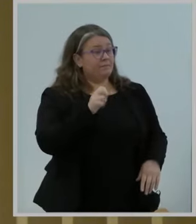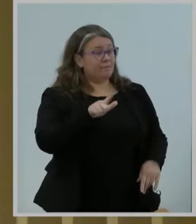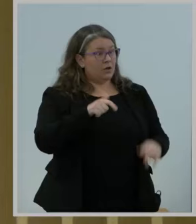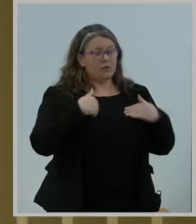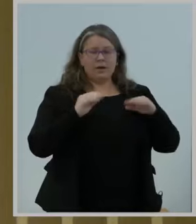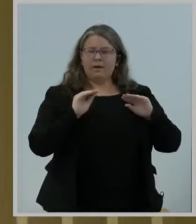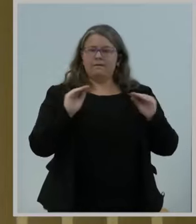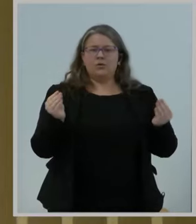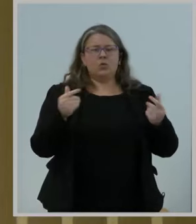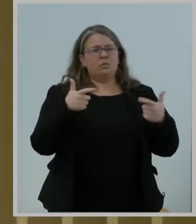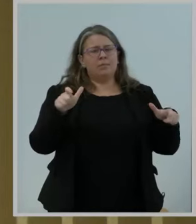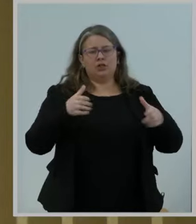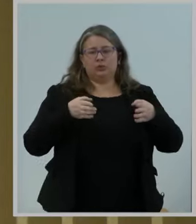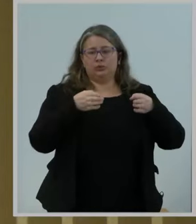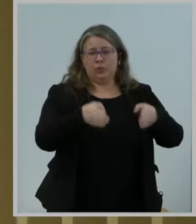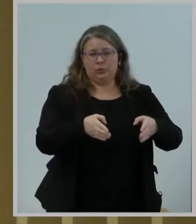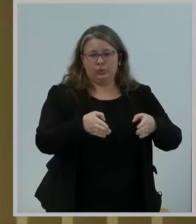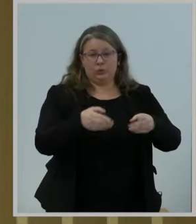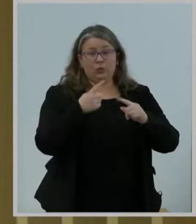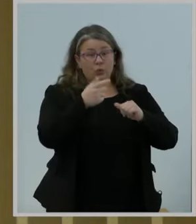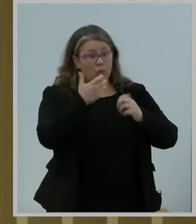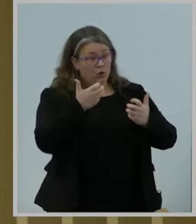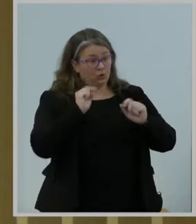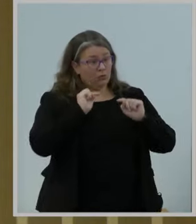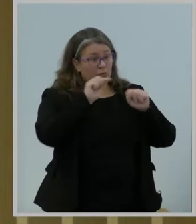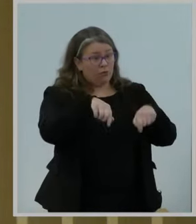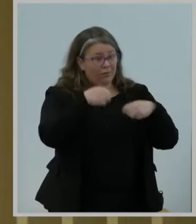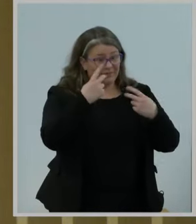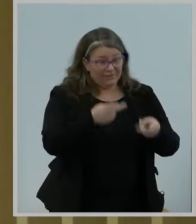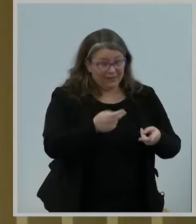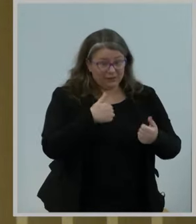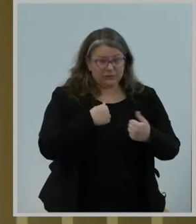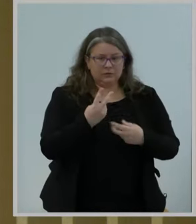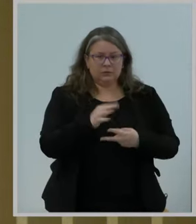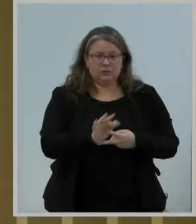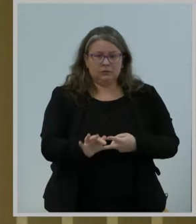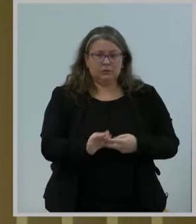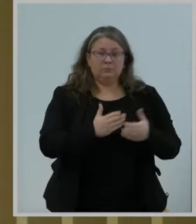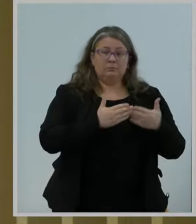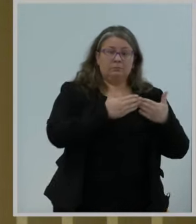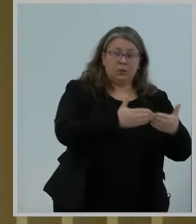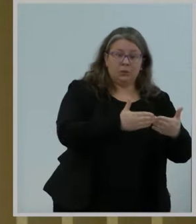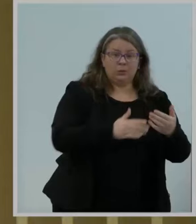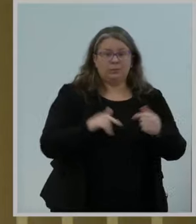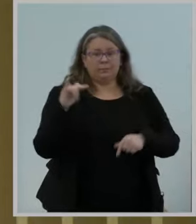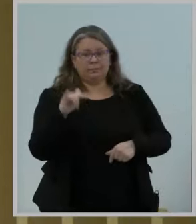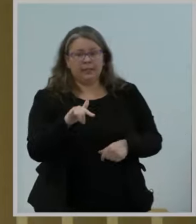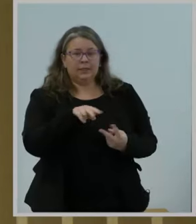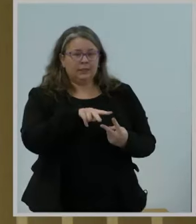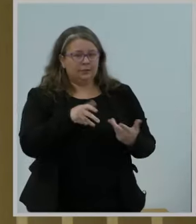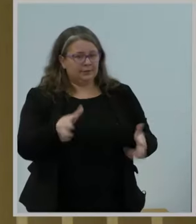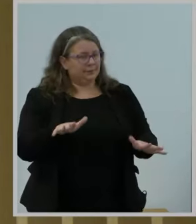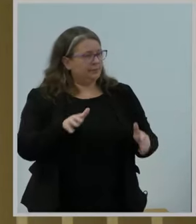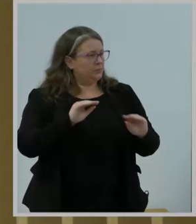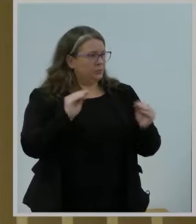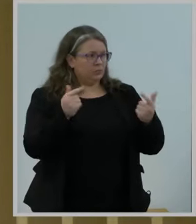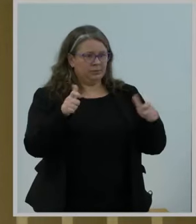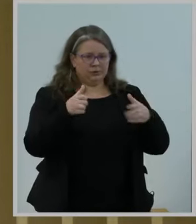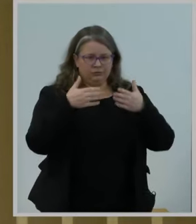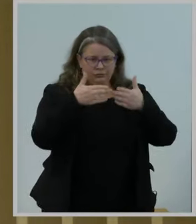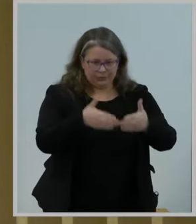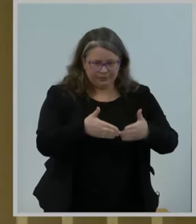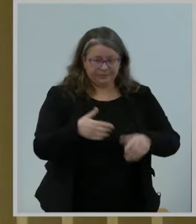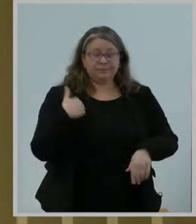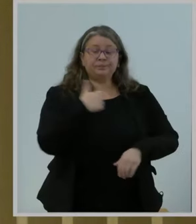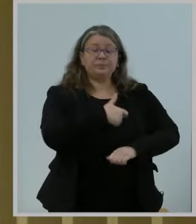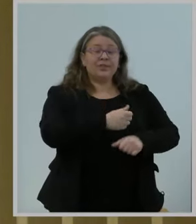have to do it through a boat or on a plane. And as we ate, Miss Anna told me about her exciting vision, the community's exciting